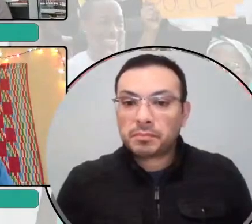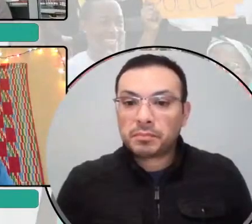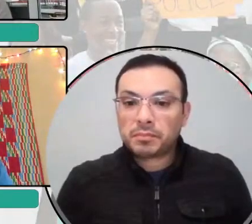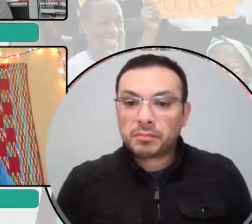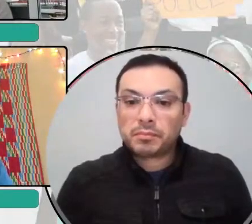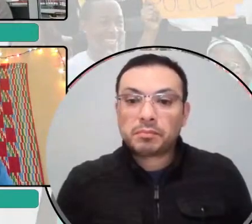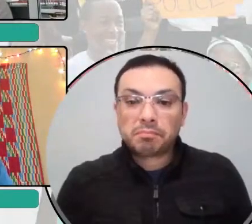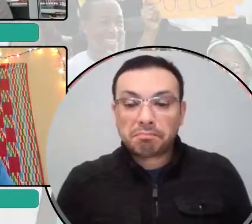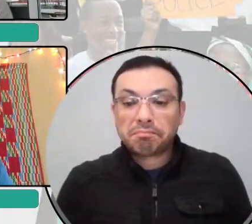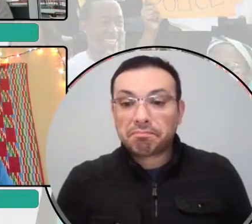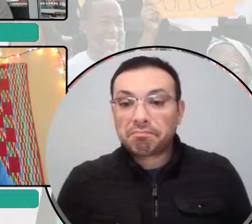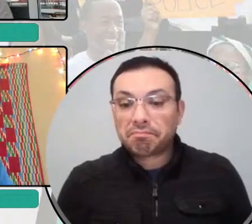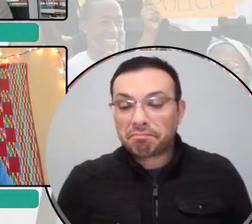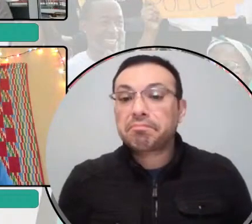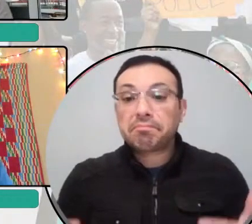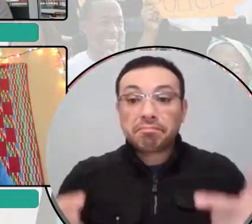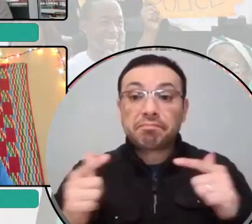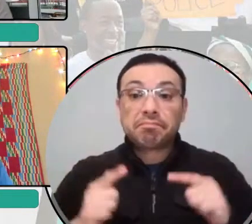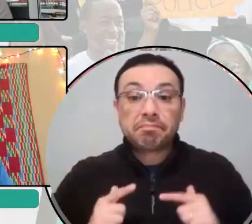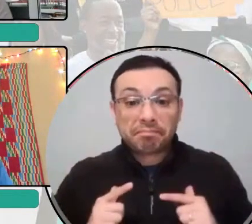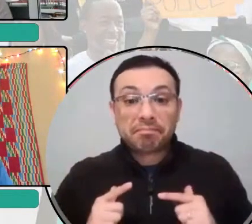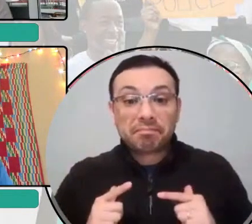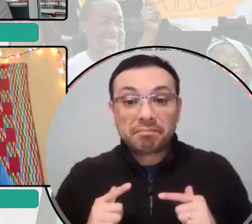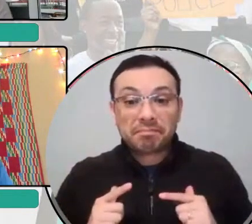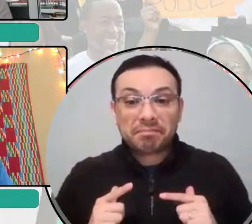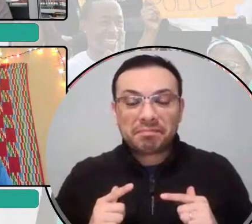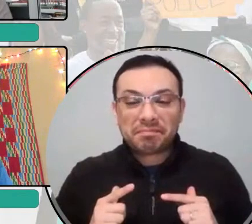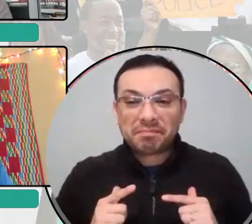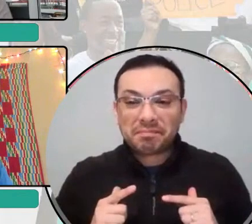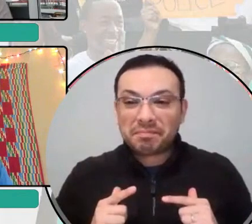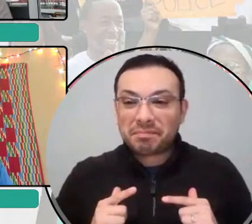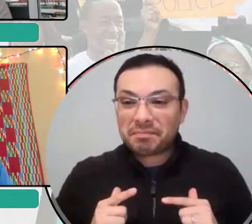And I saw we have an interpreter switch.